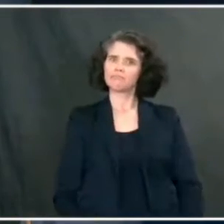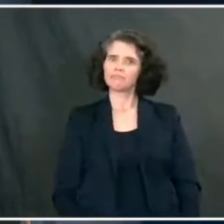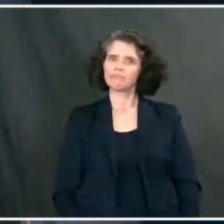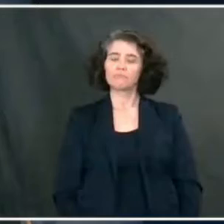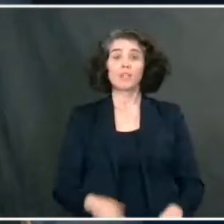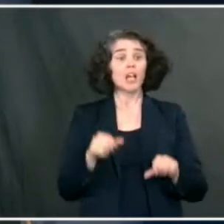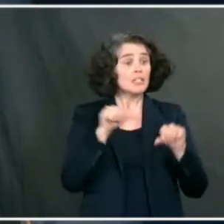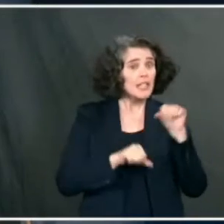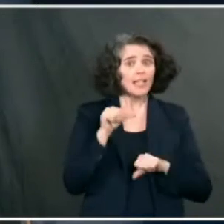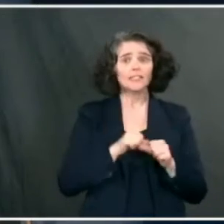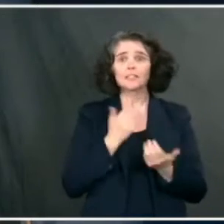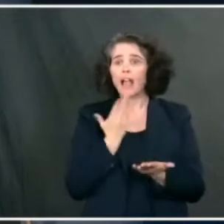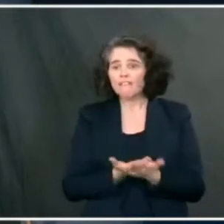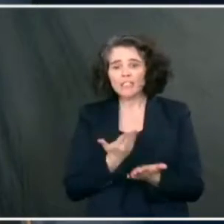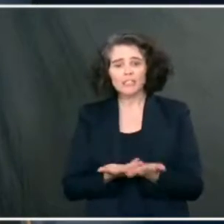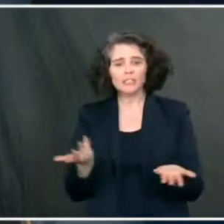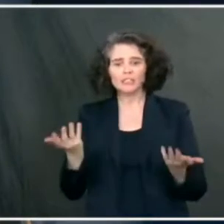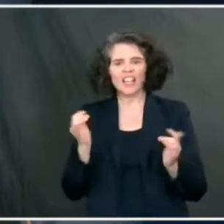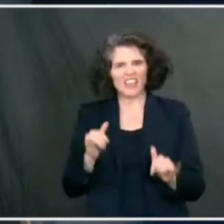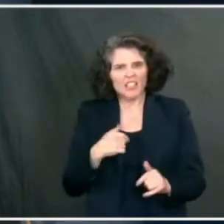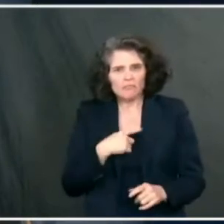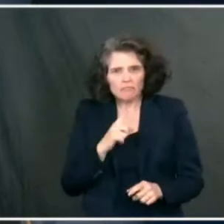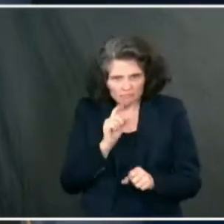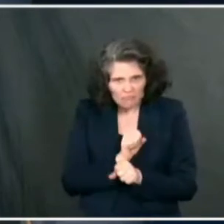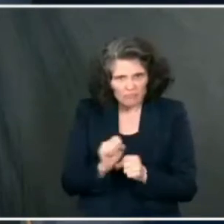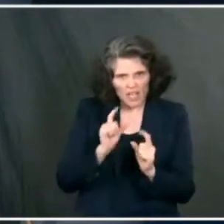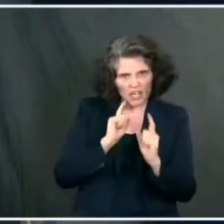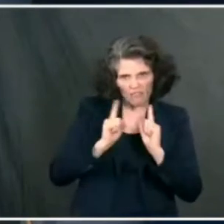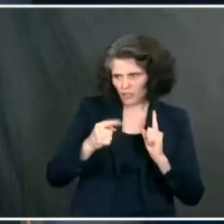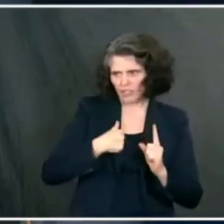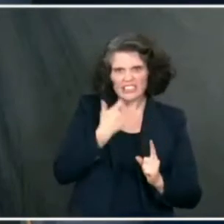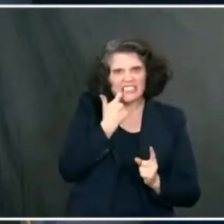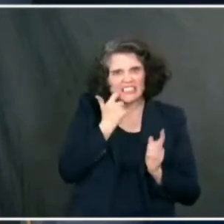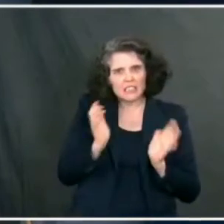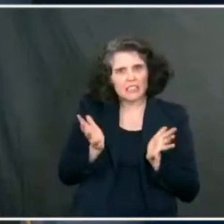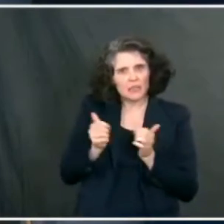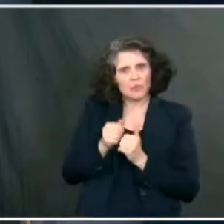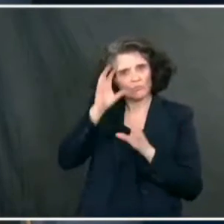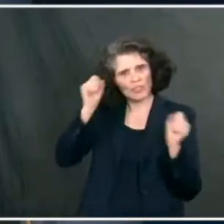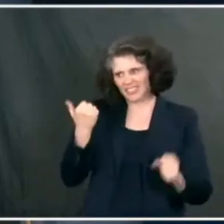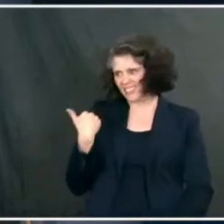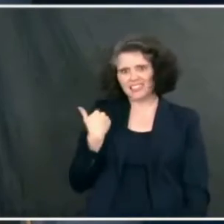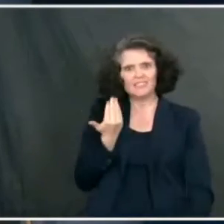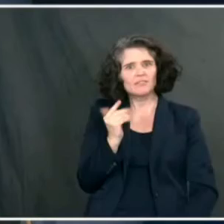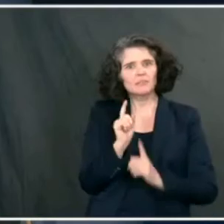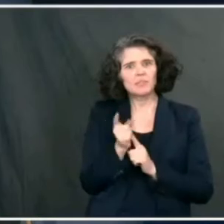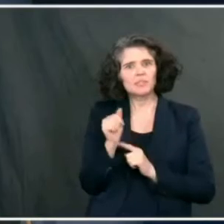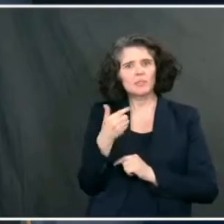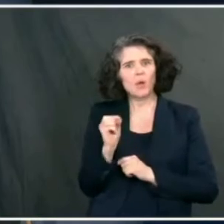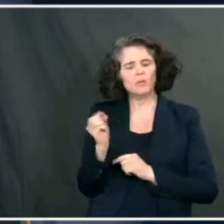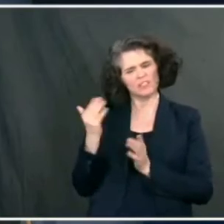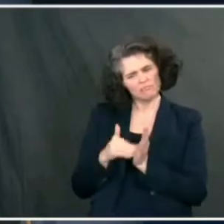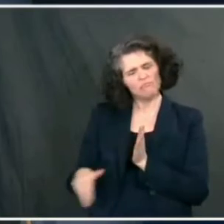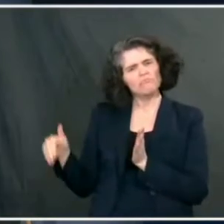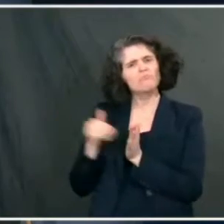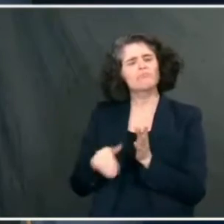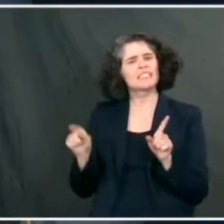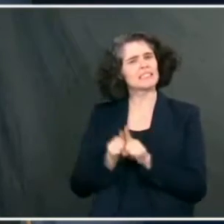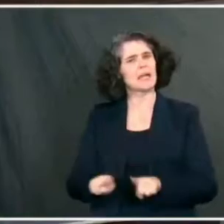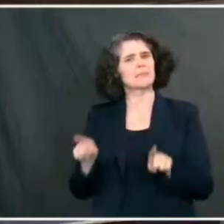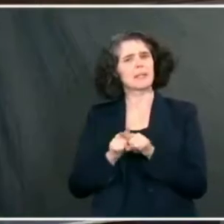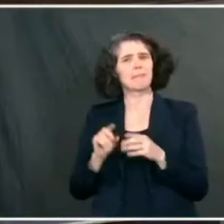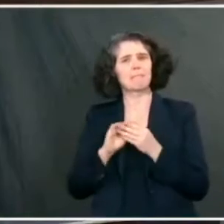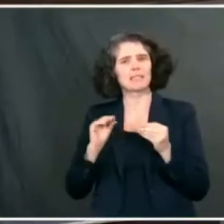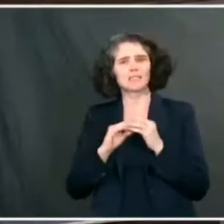I mean, that was literally a conversation I had 15 minutes ago with the president. And he has said that multiple times. I agree that